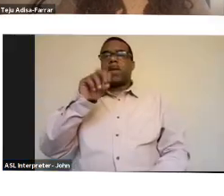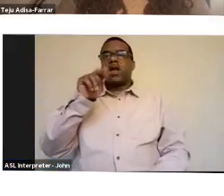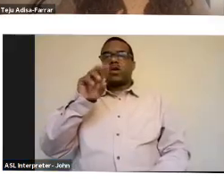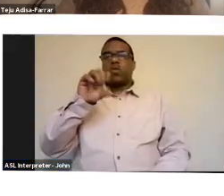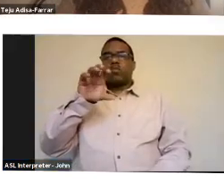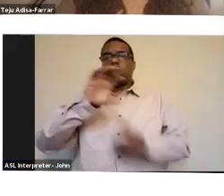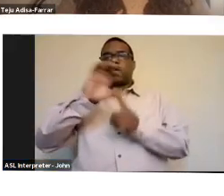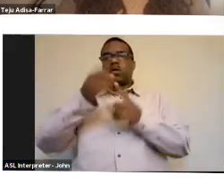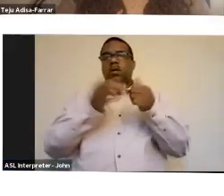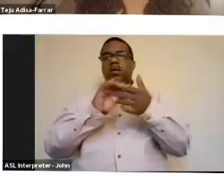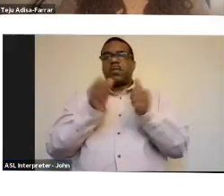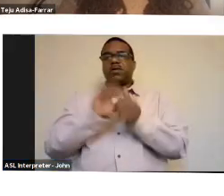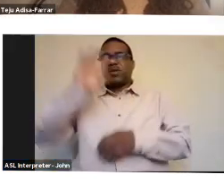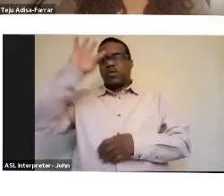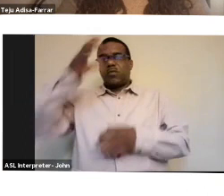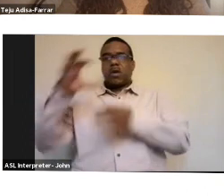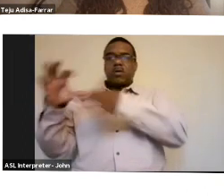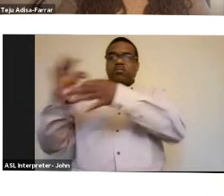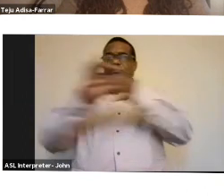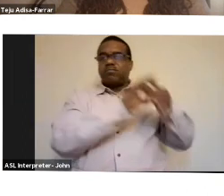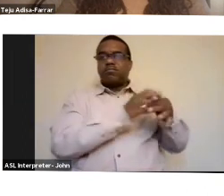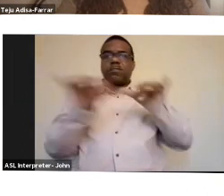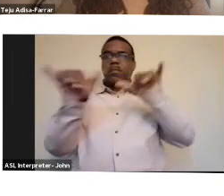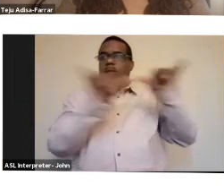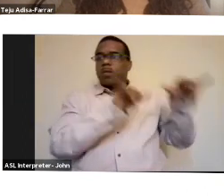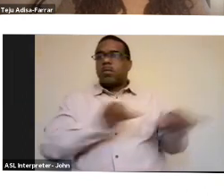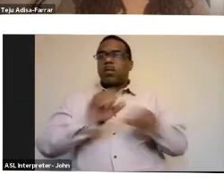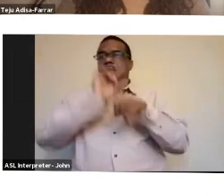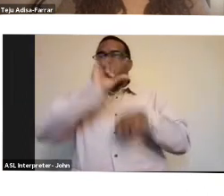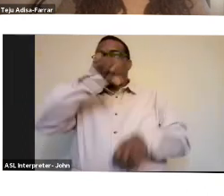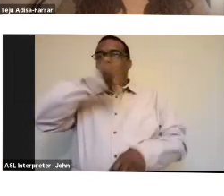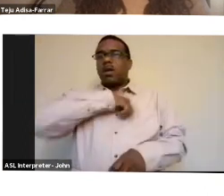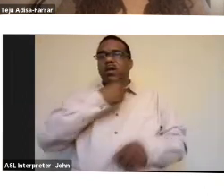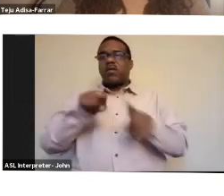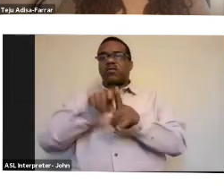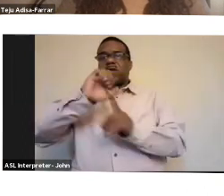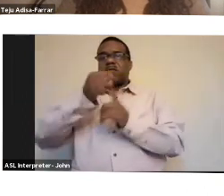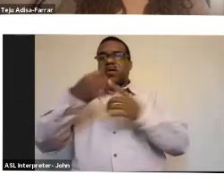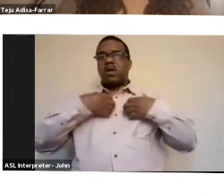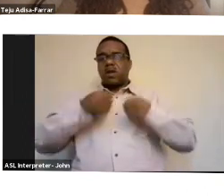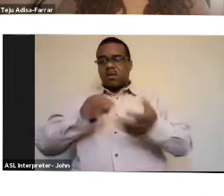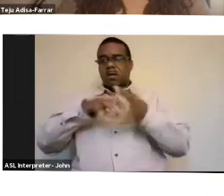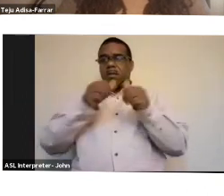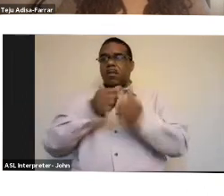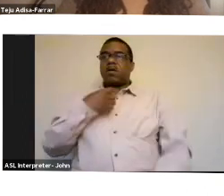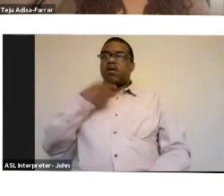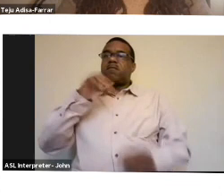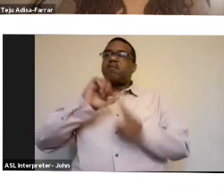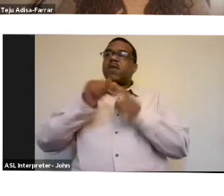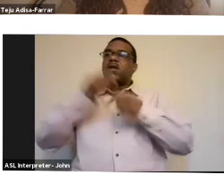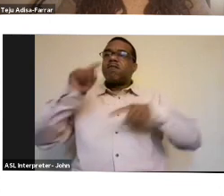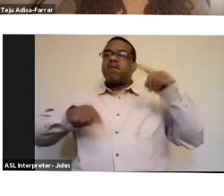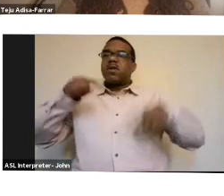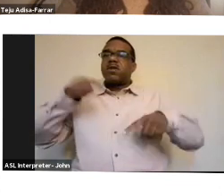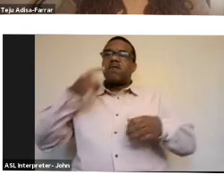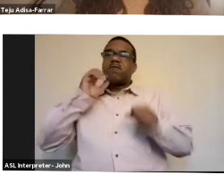uniformity and mass production over quality and overall environmental health. Biodiversity allows for overall environmental health,